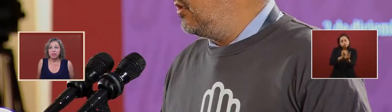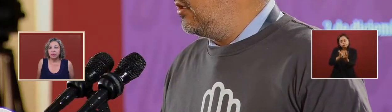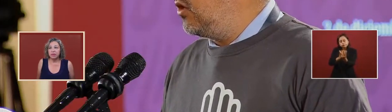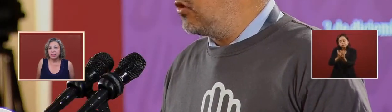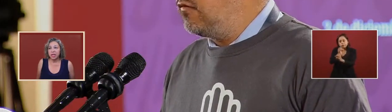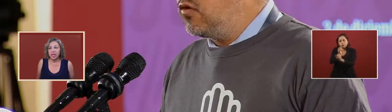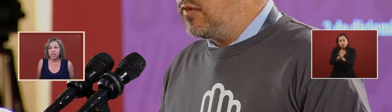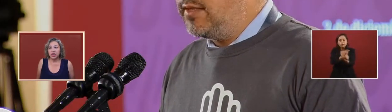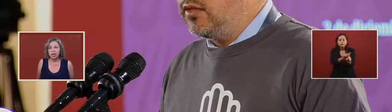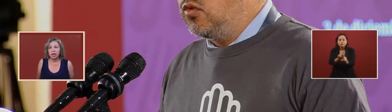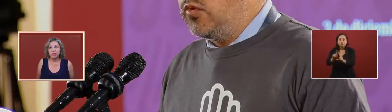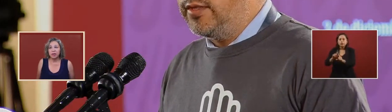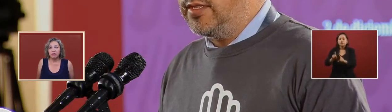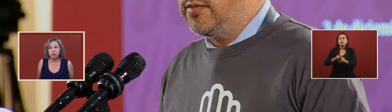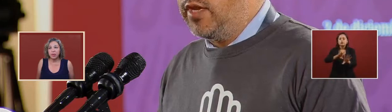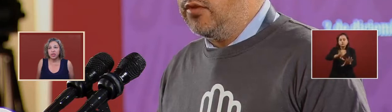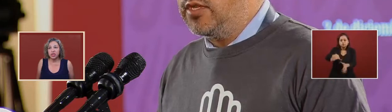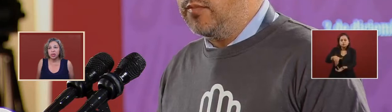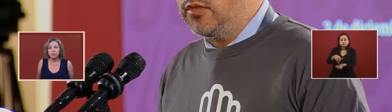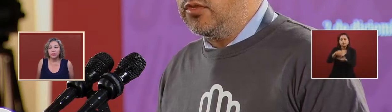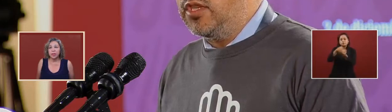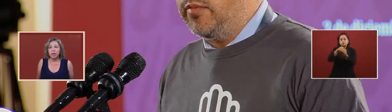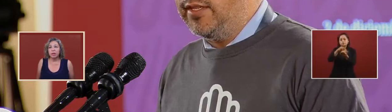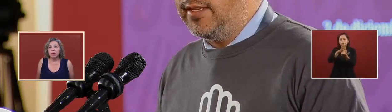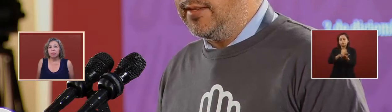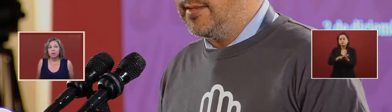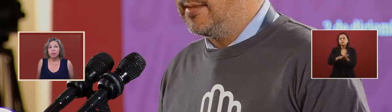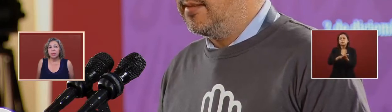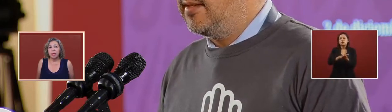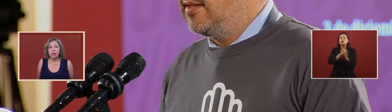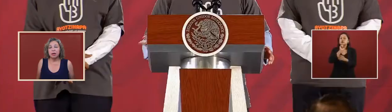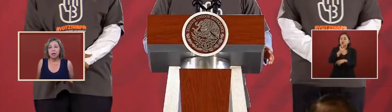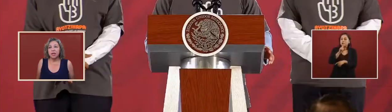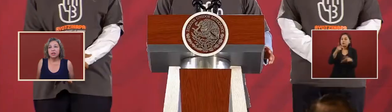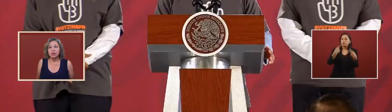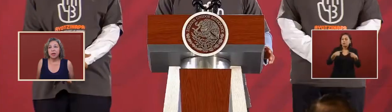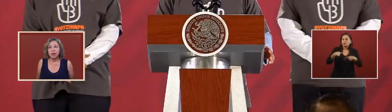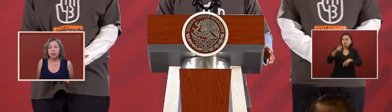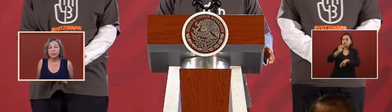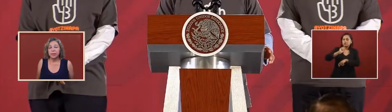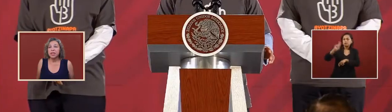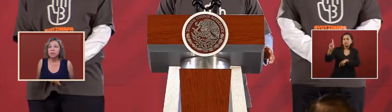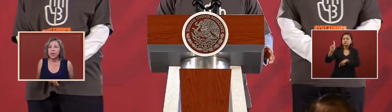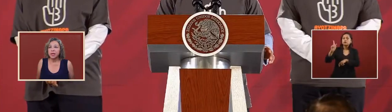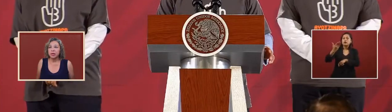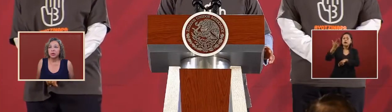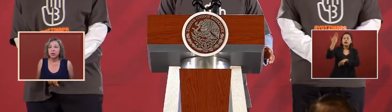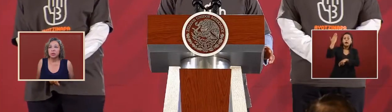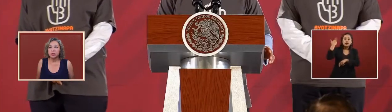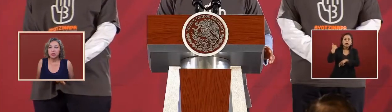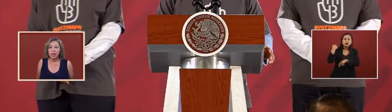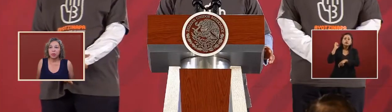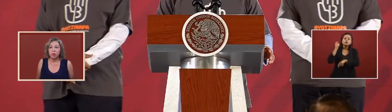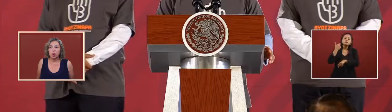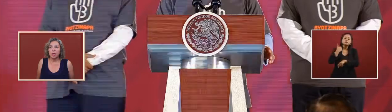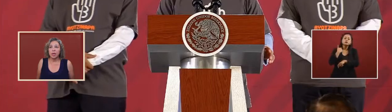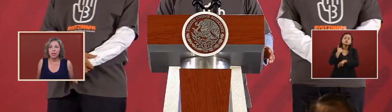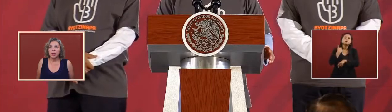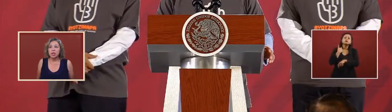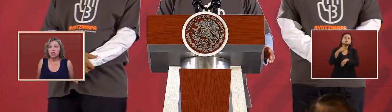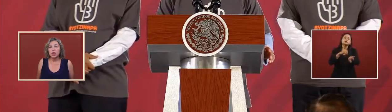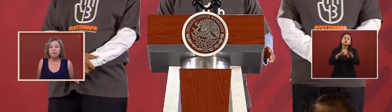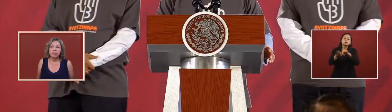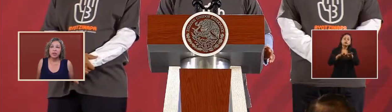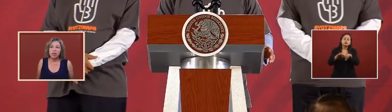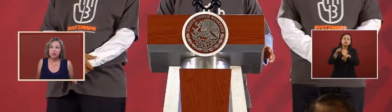of investigation of the information from the uh uh independent groups that were working